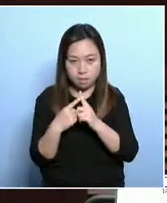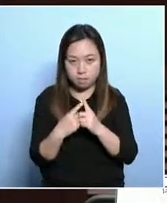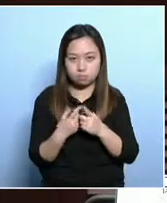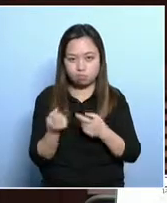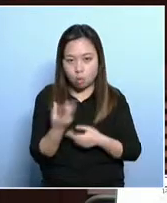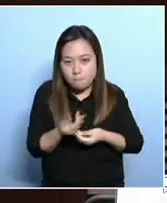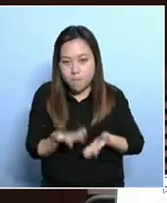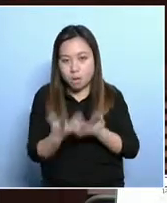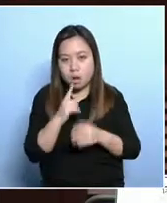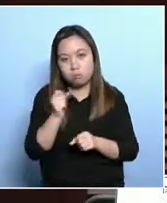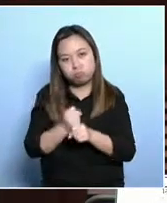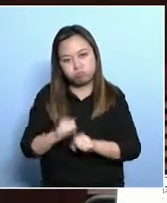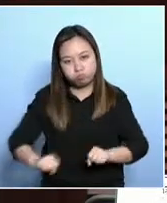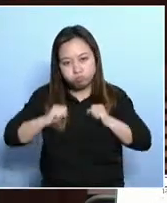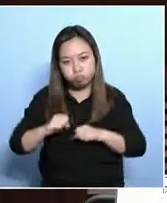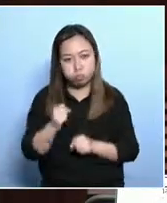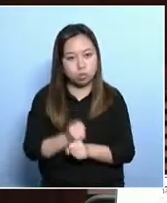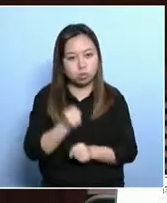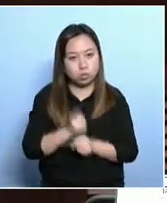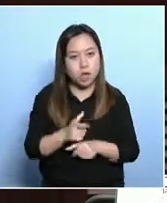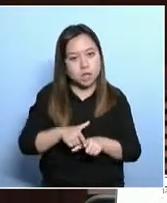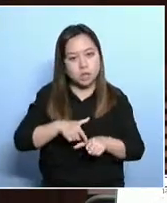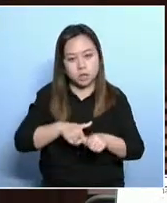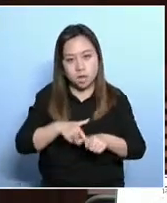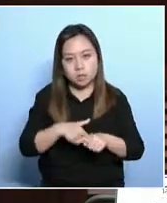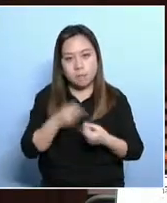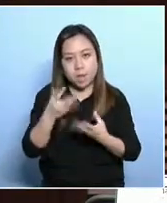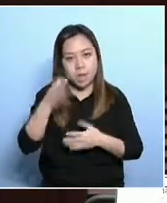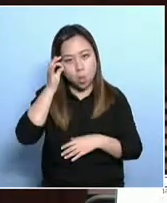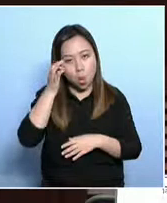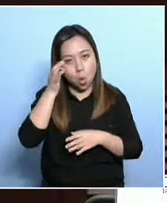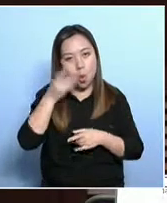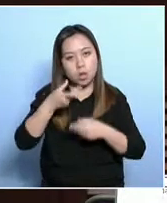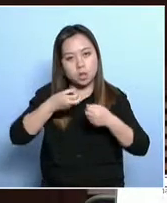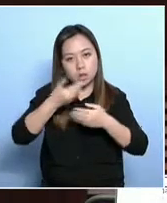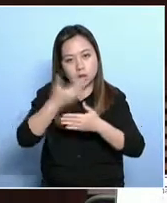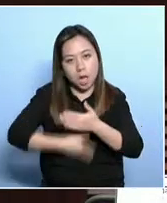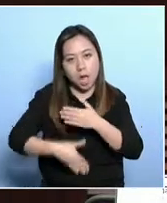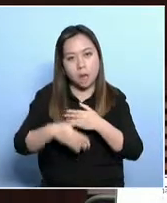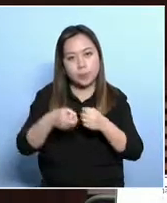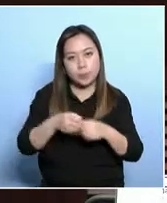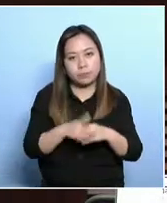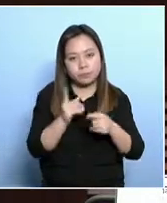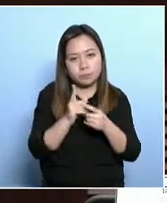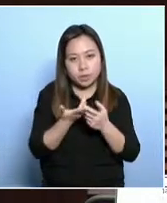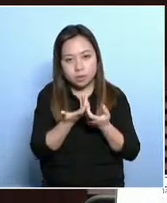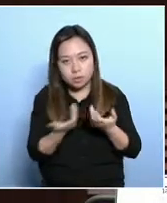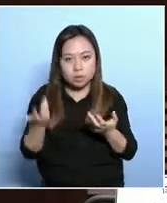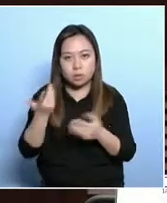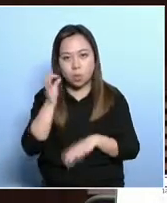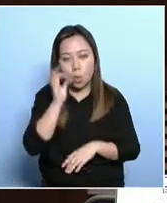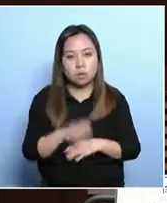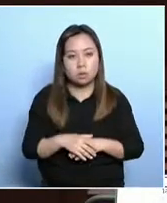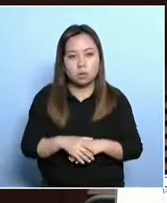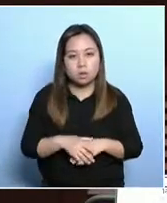help those who are able to work to become employed and